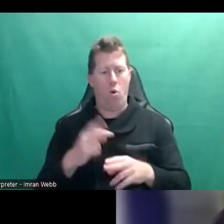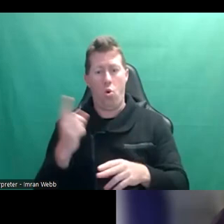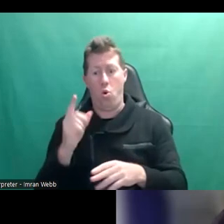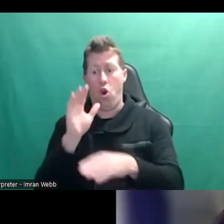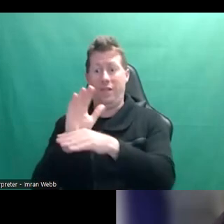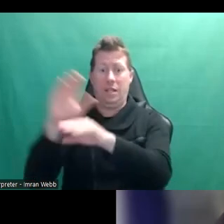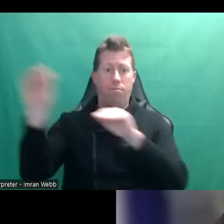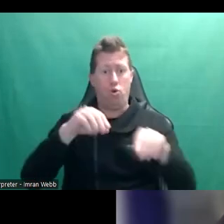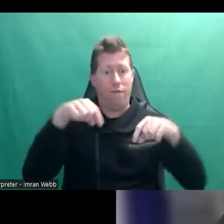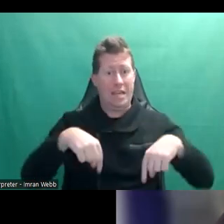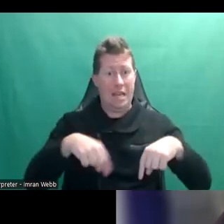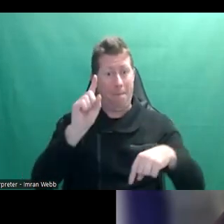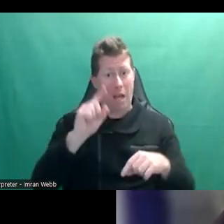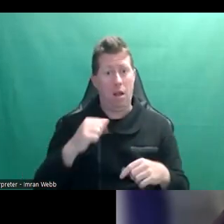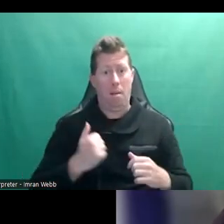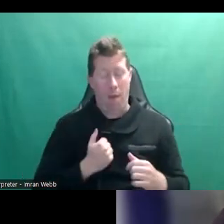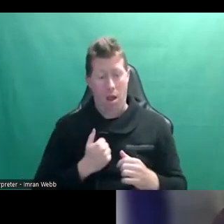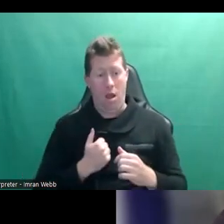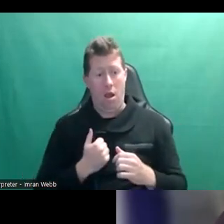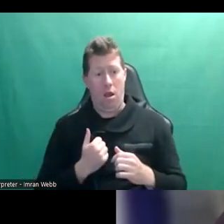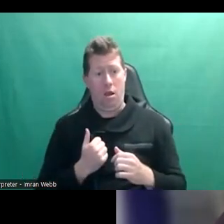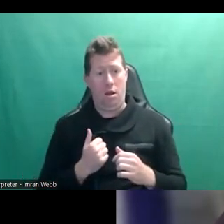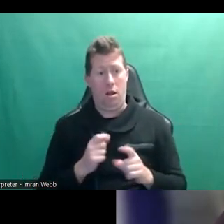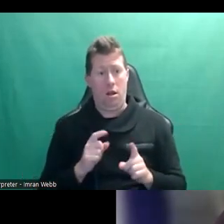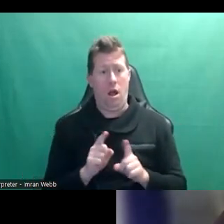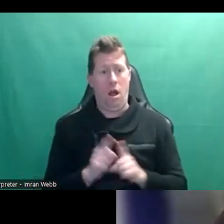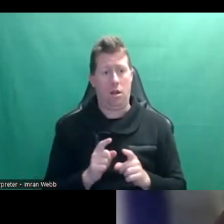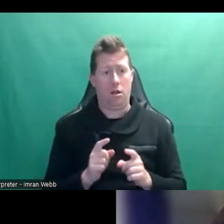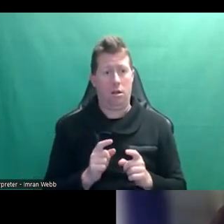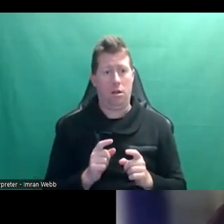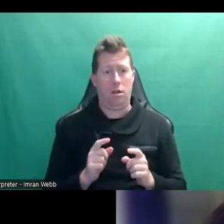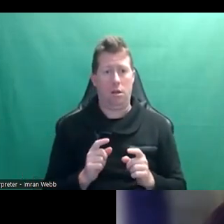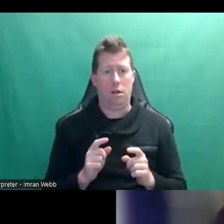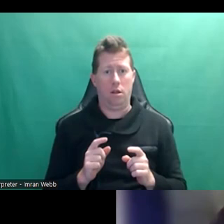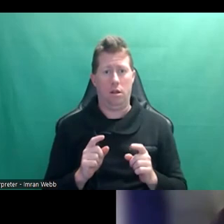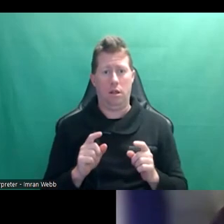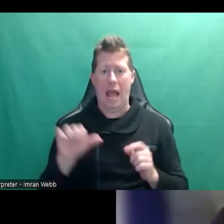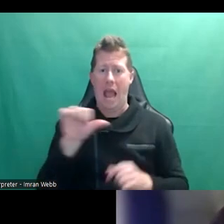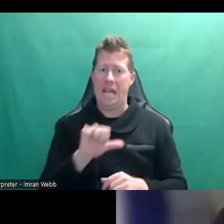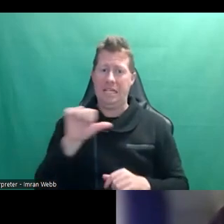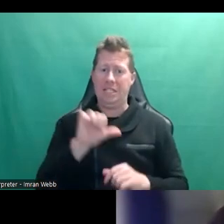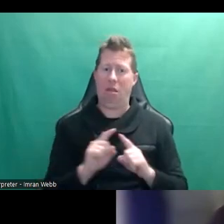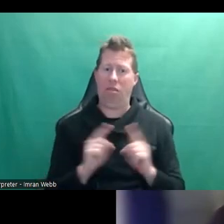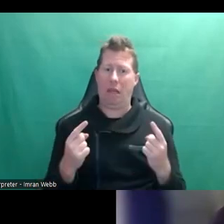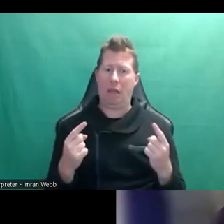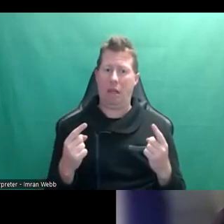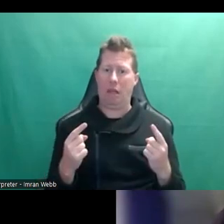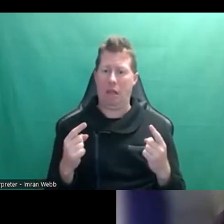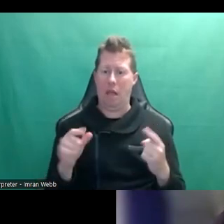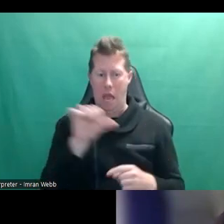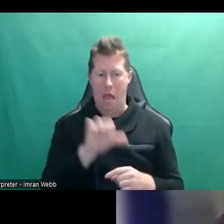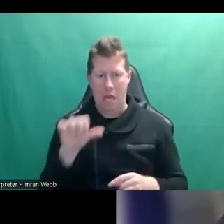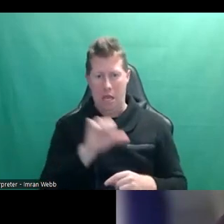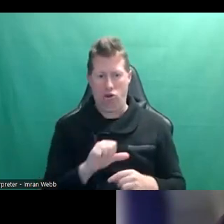my case, it was also very much a, a bit of an Asian thing, you know, for me, when I was young, growing